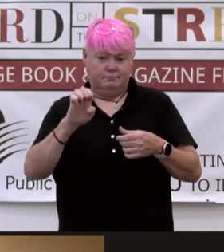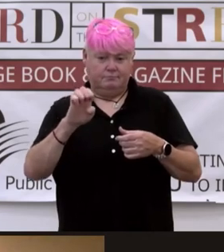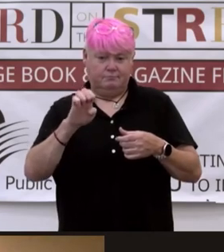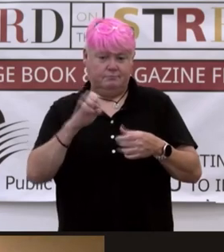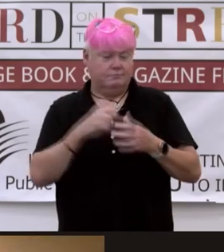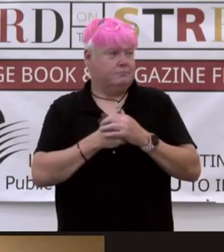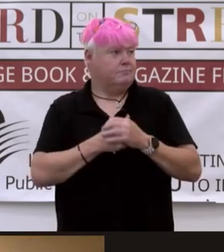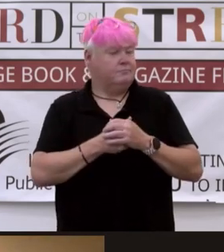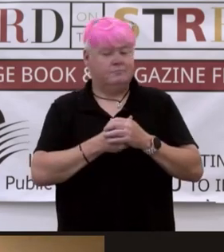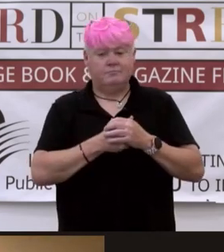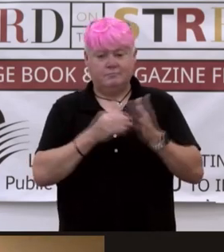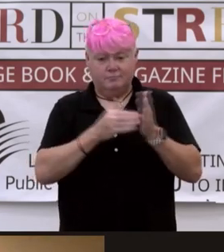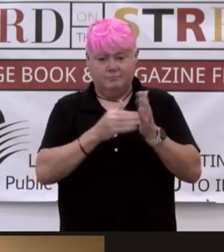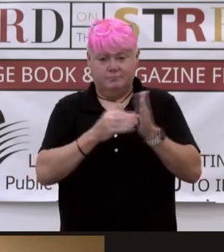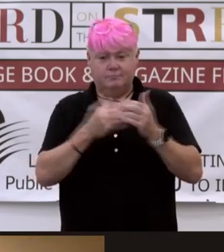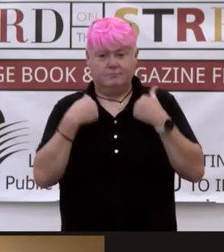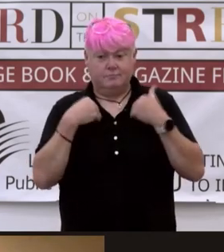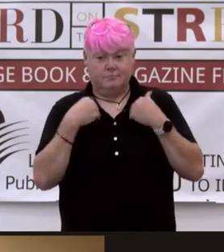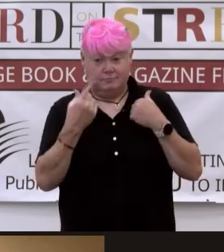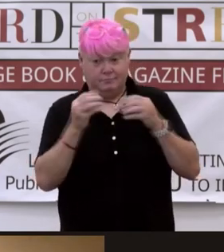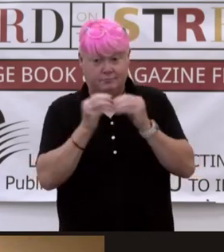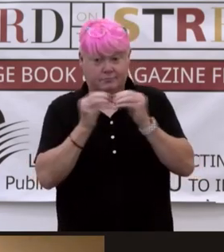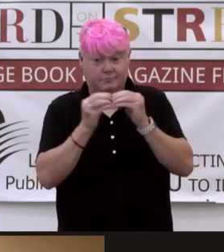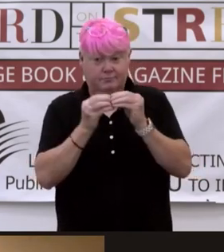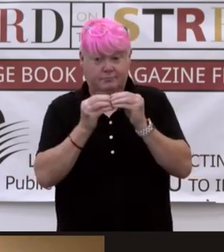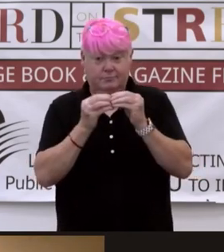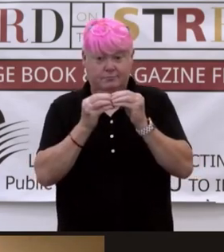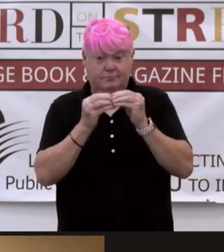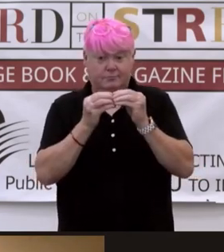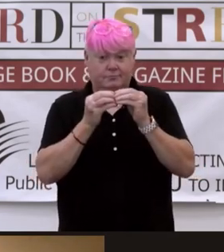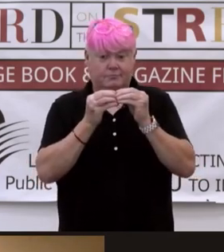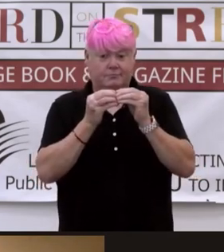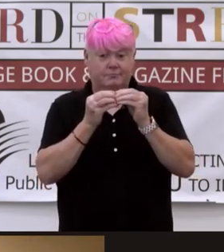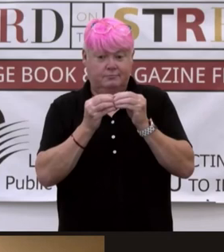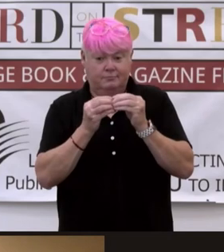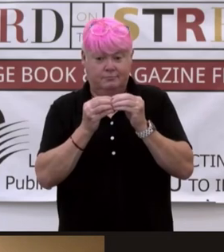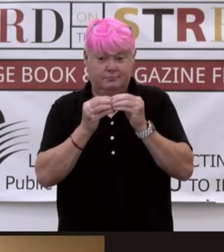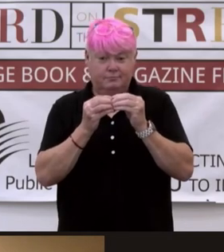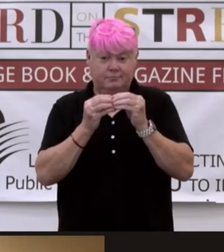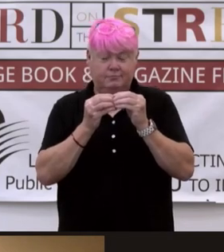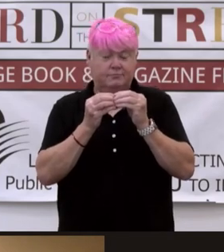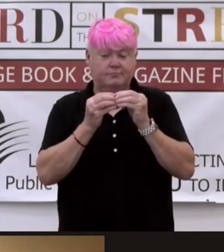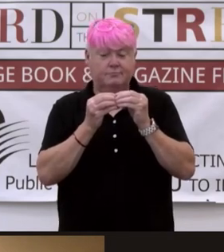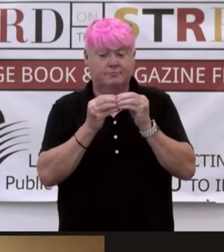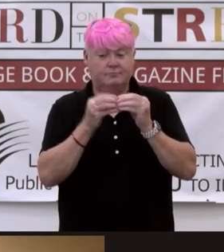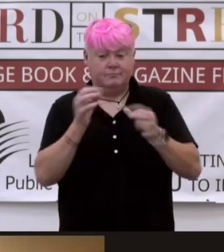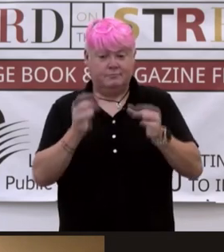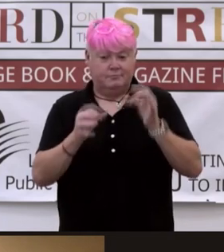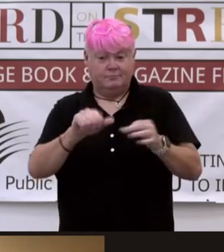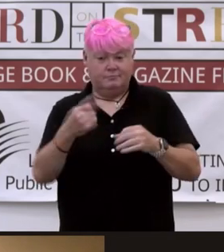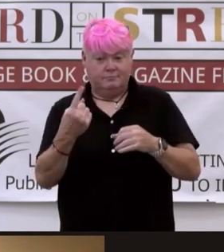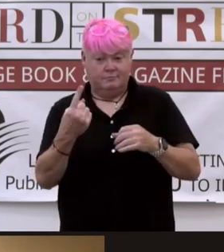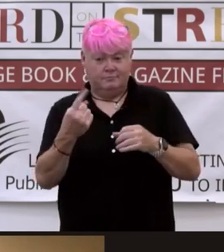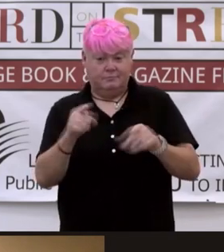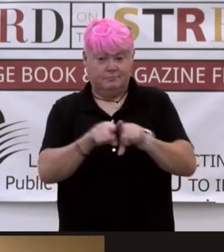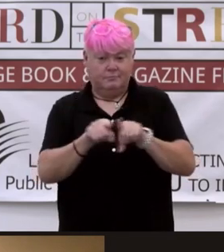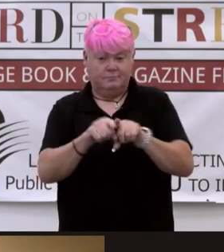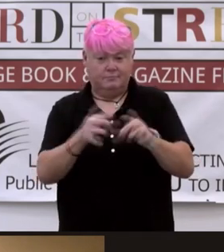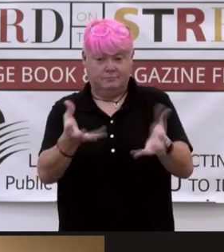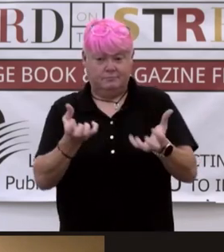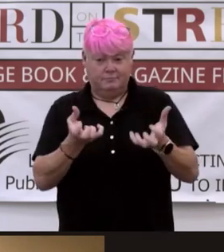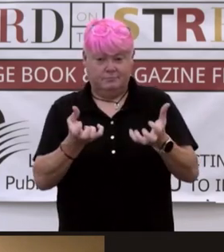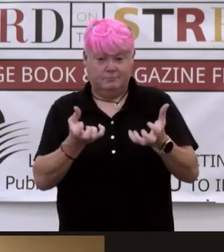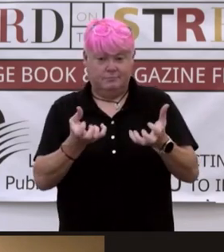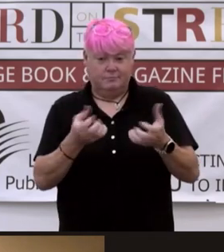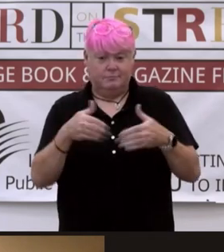names down. Again, I have one more after that. So if anybody else would like a copy, do let me know. And